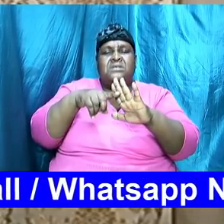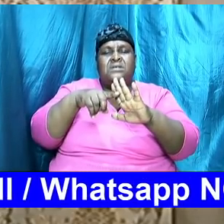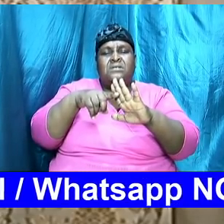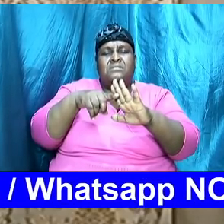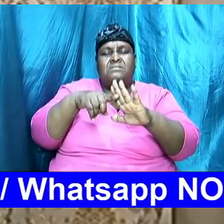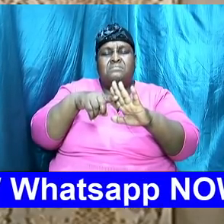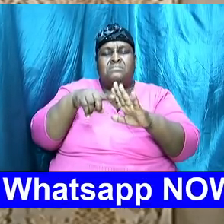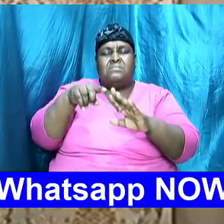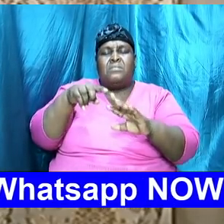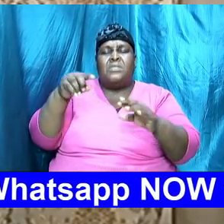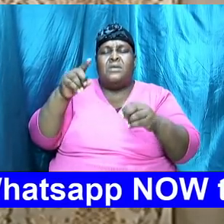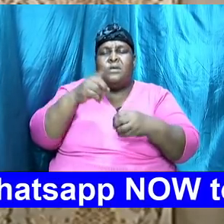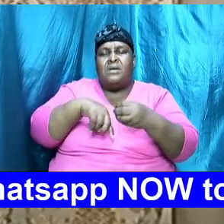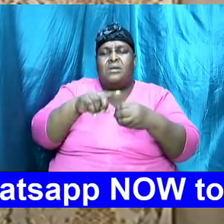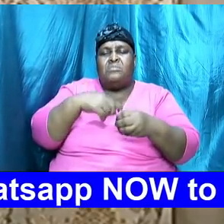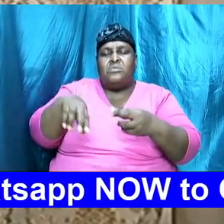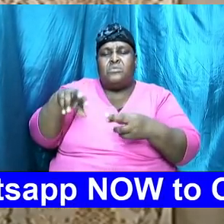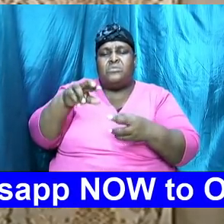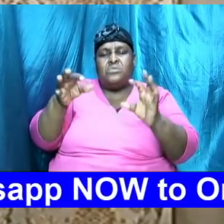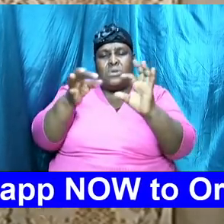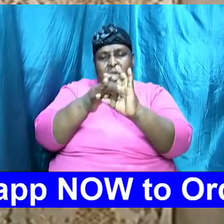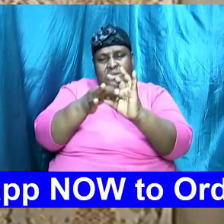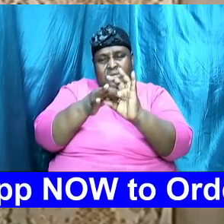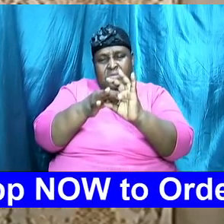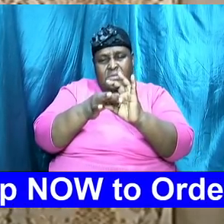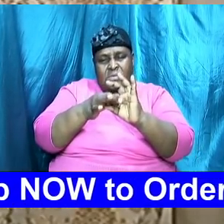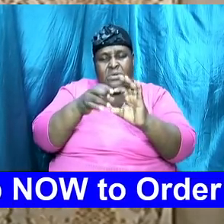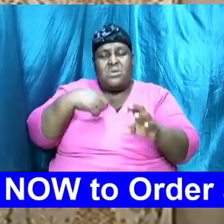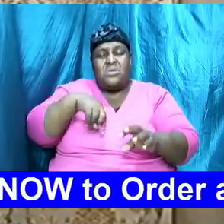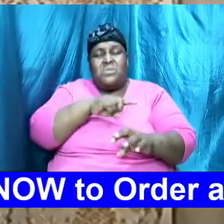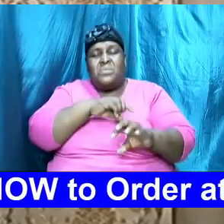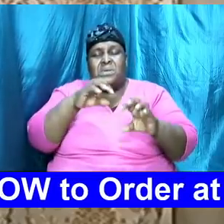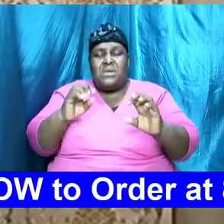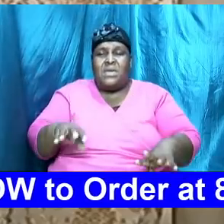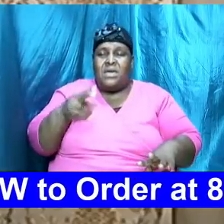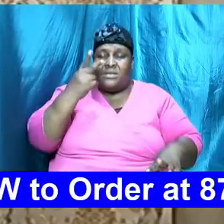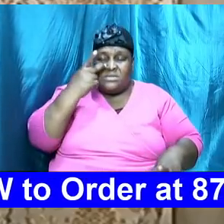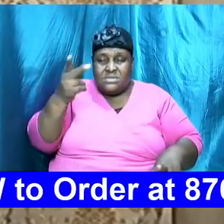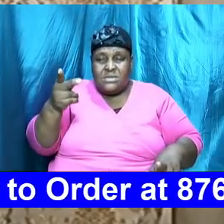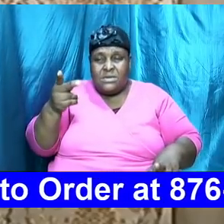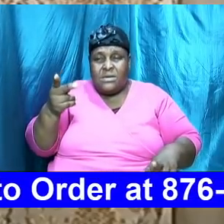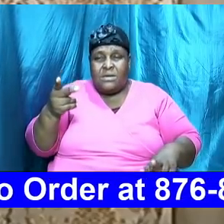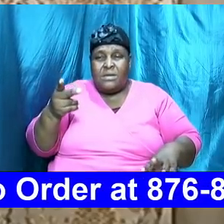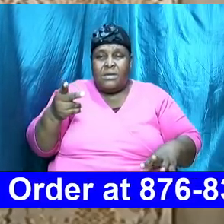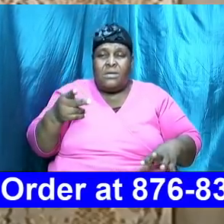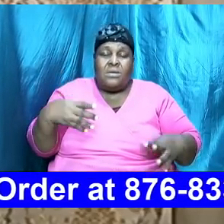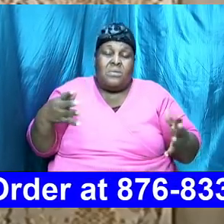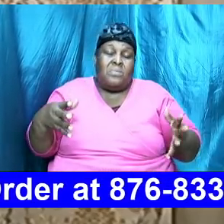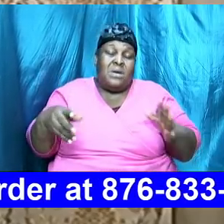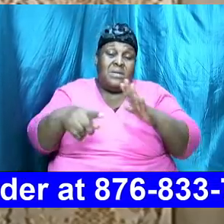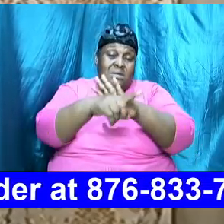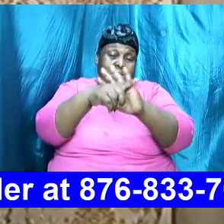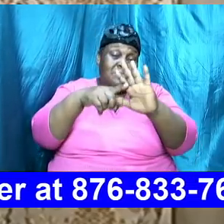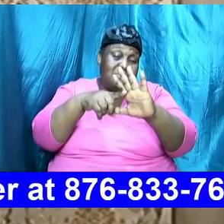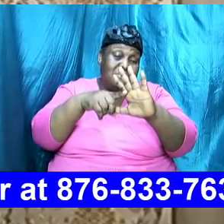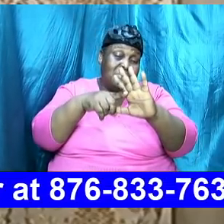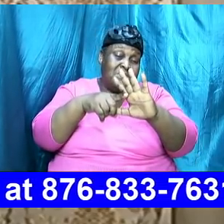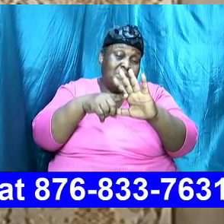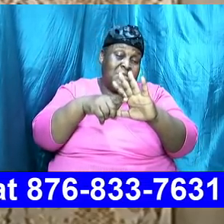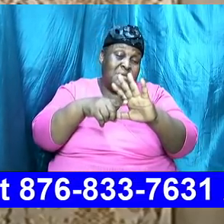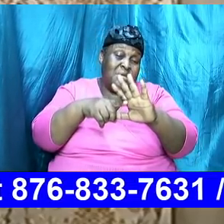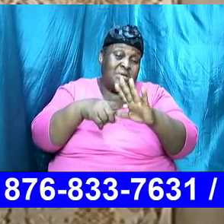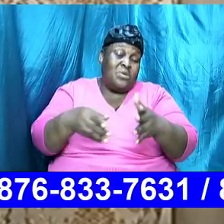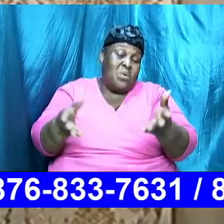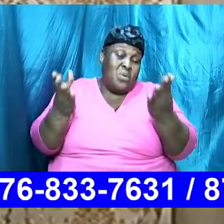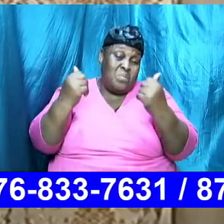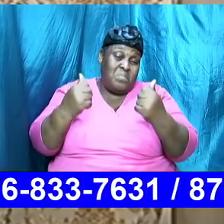can possibly see why many times the negative vibration come about simply